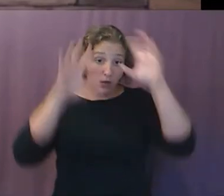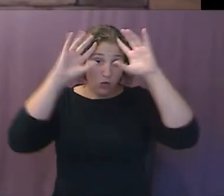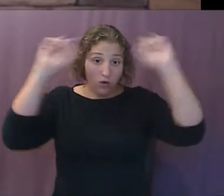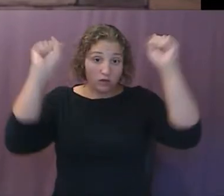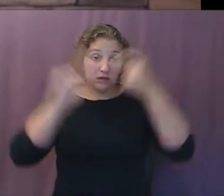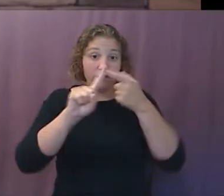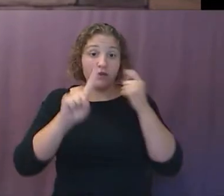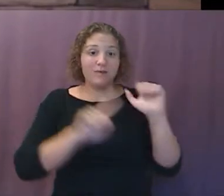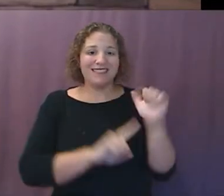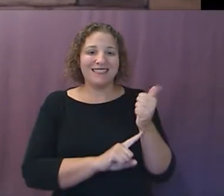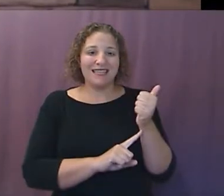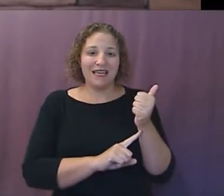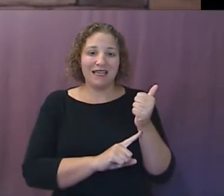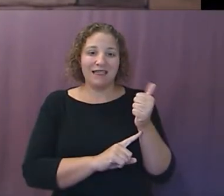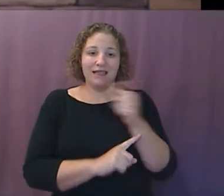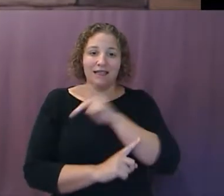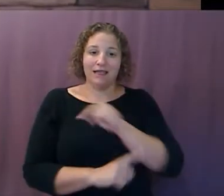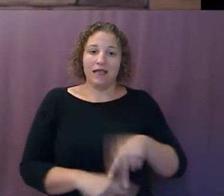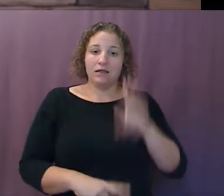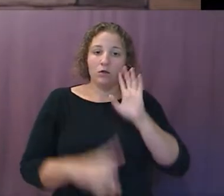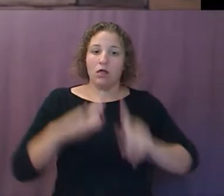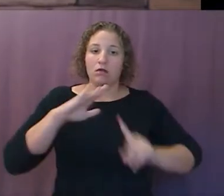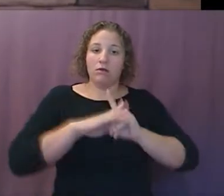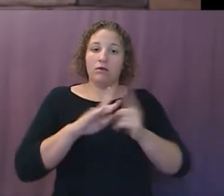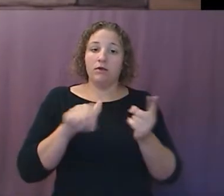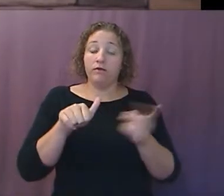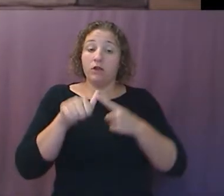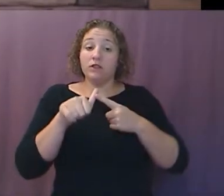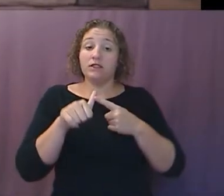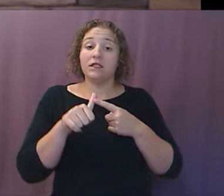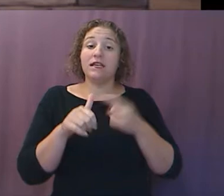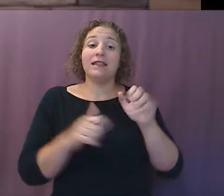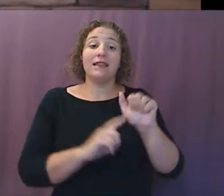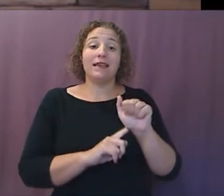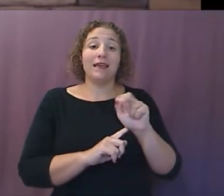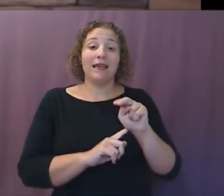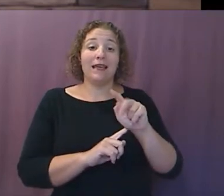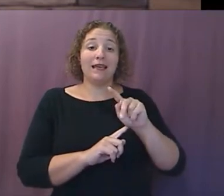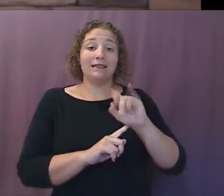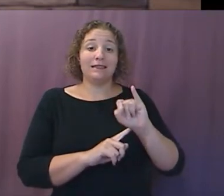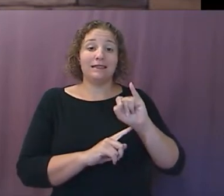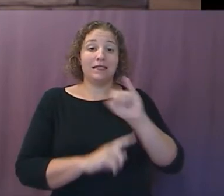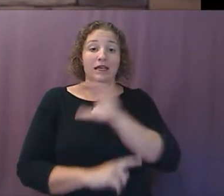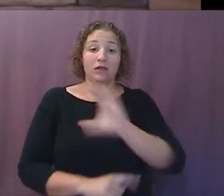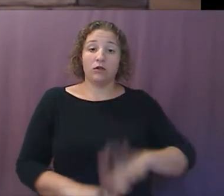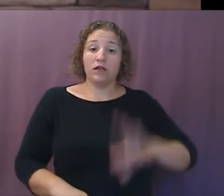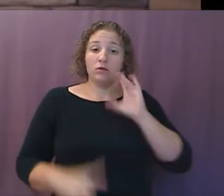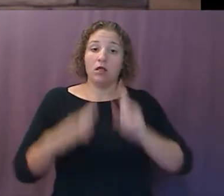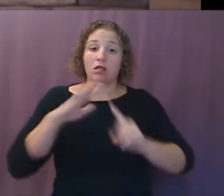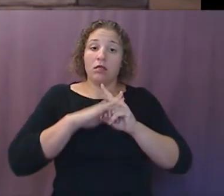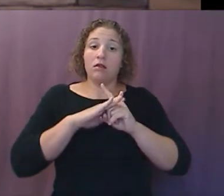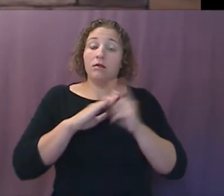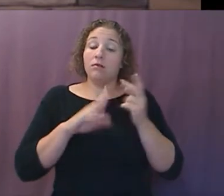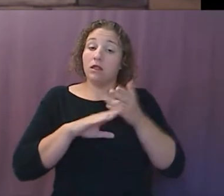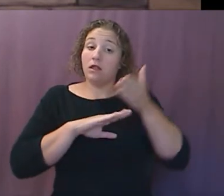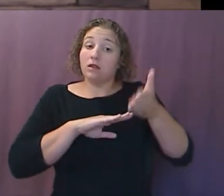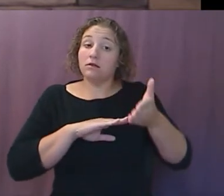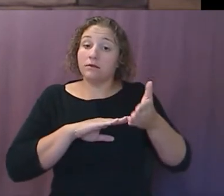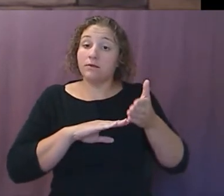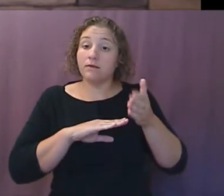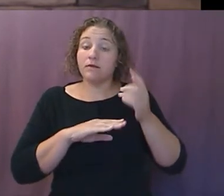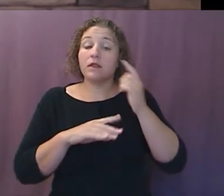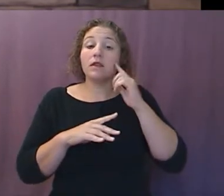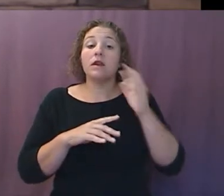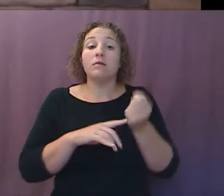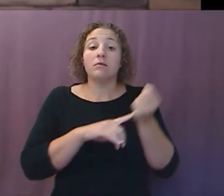The Antichrist will arise after them and depose three of them. Ten horns, and upon his horns ten crowns, and upon the heads the